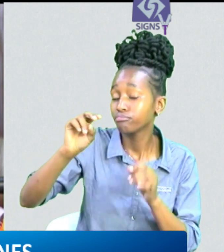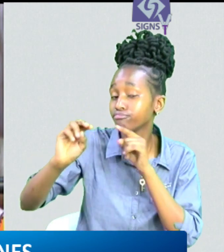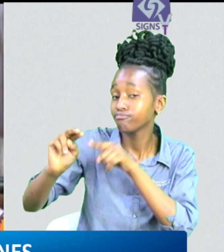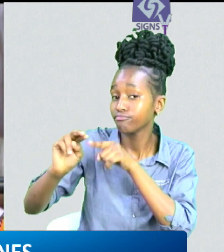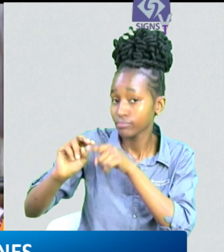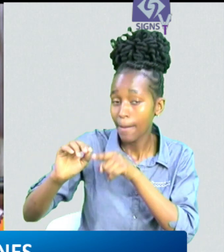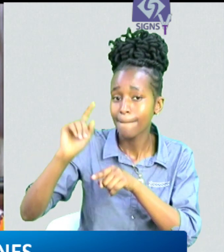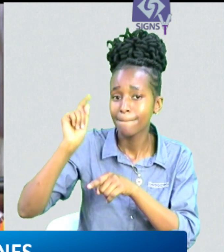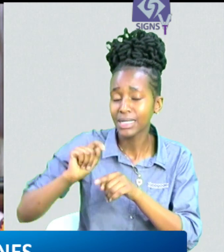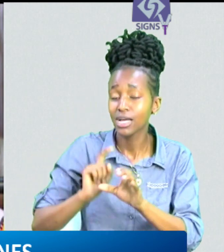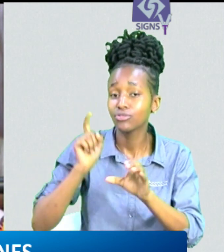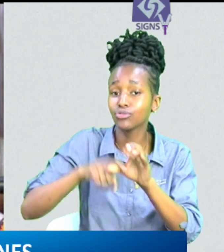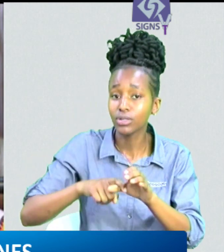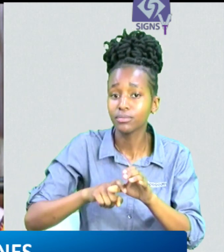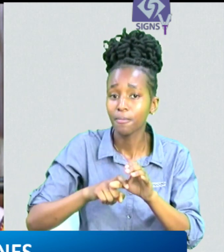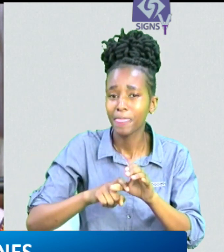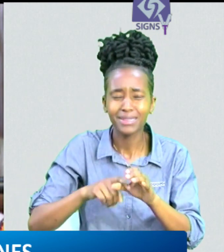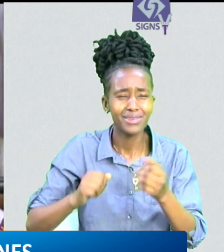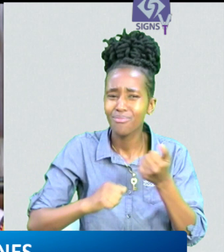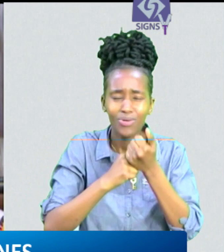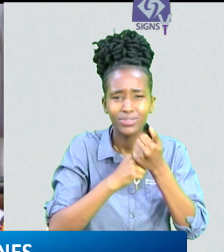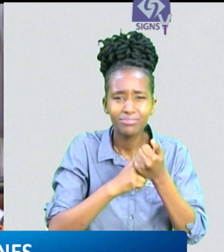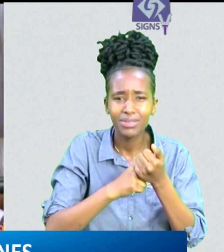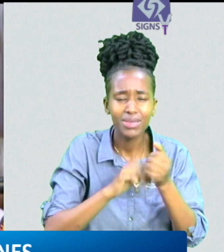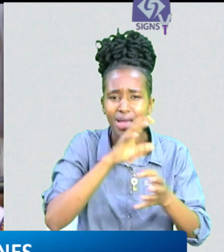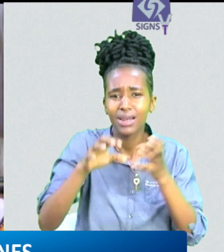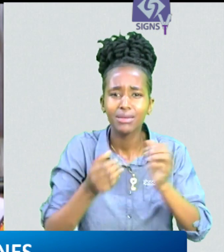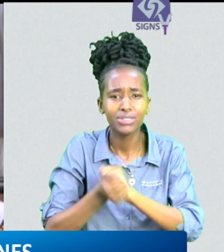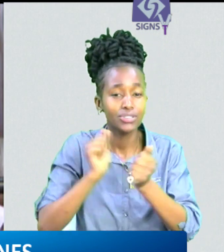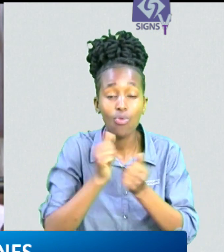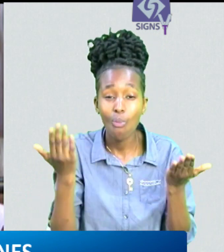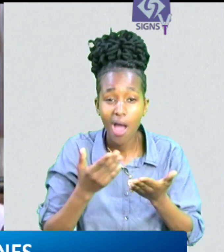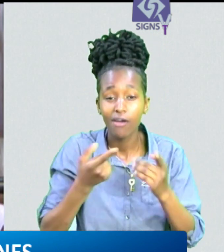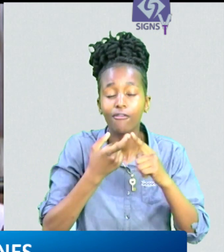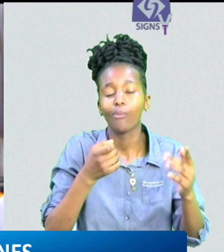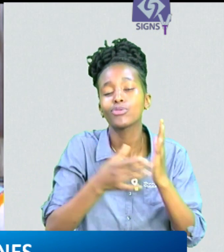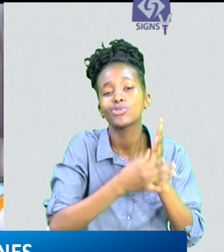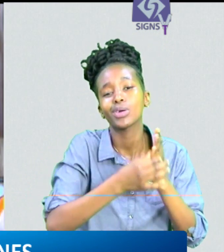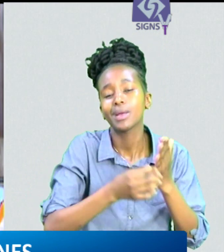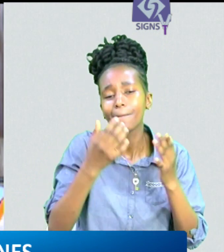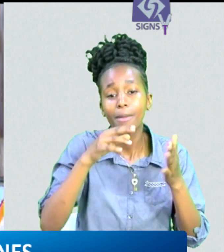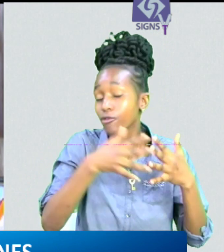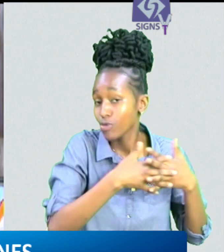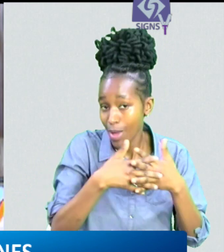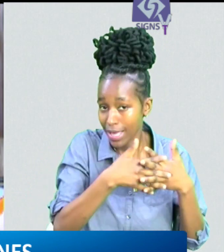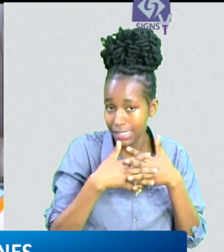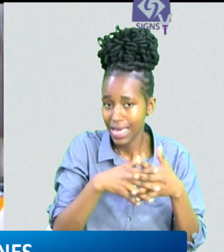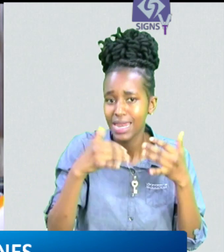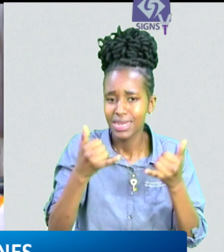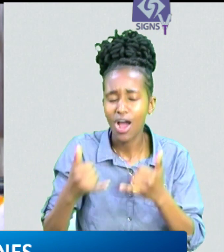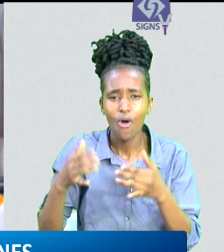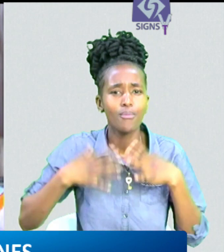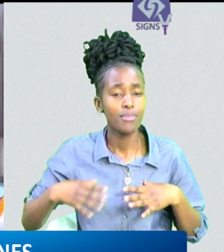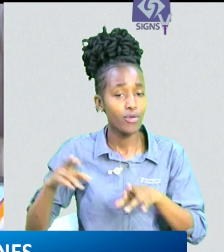platform to speak who is supposed to be the climate envoy for the united states of america